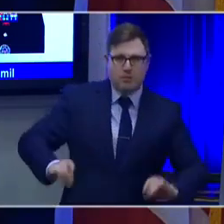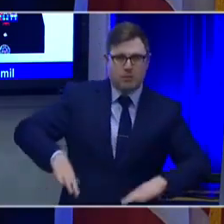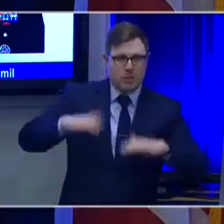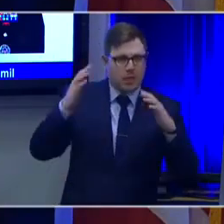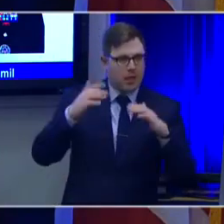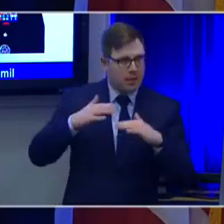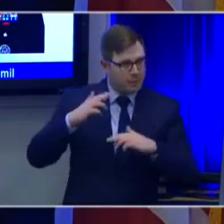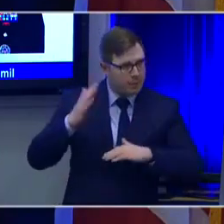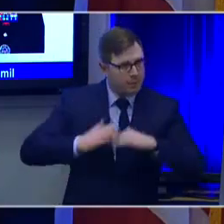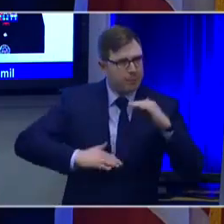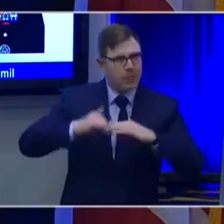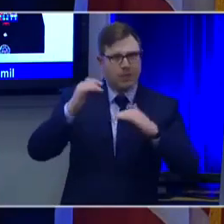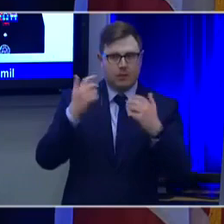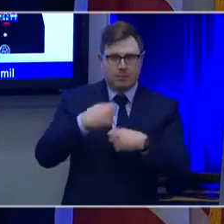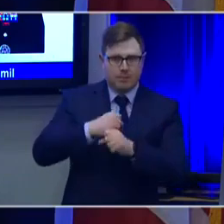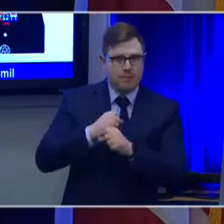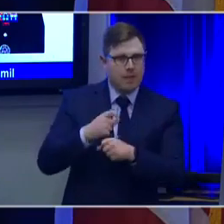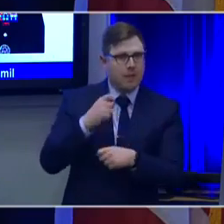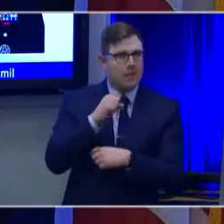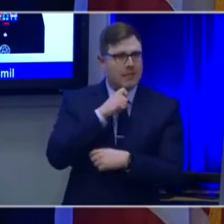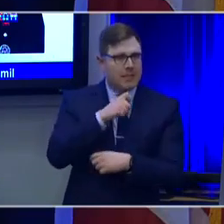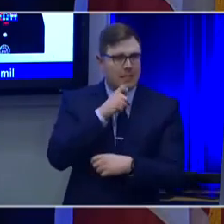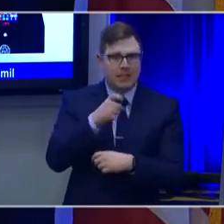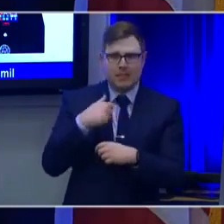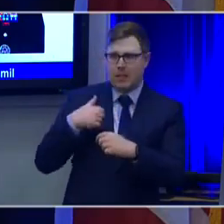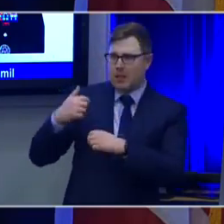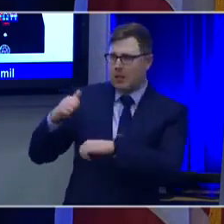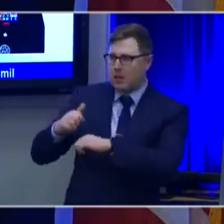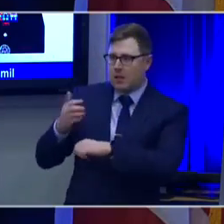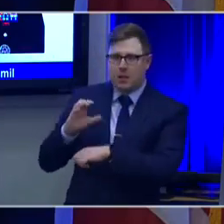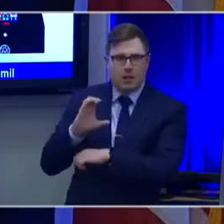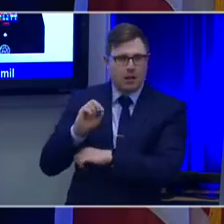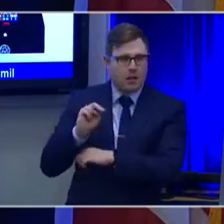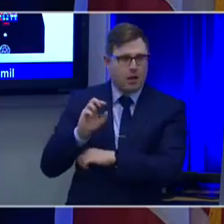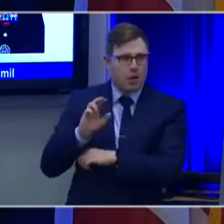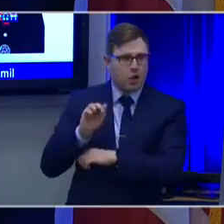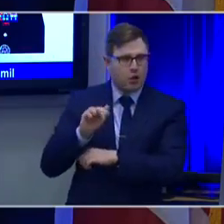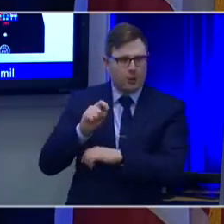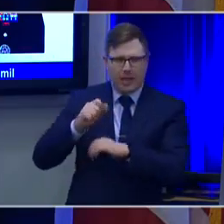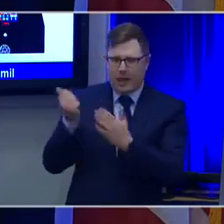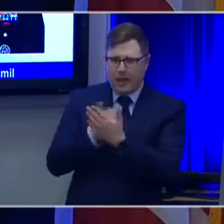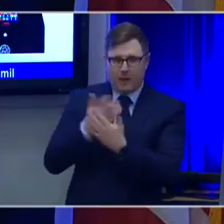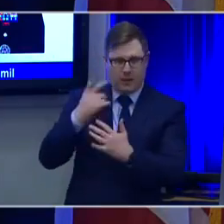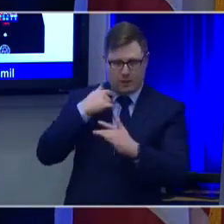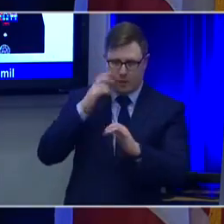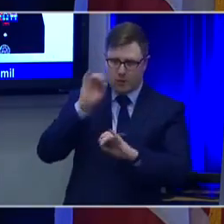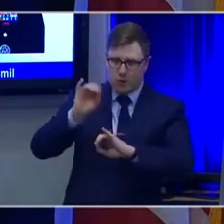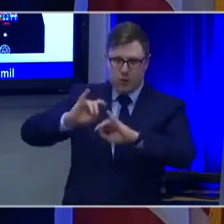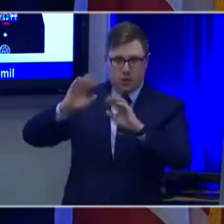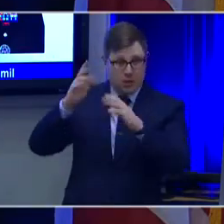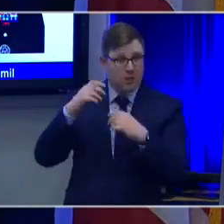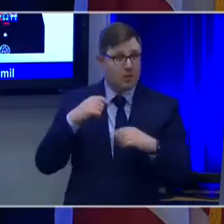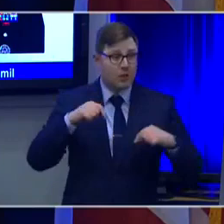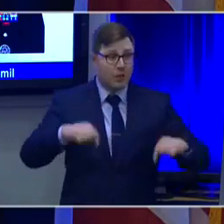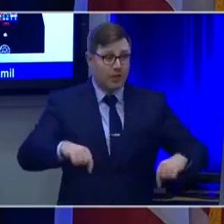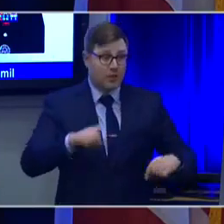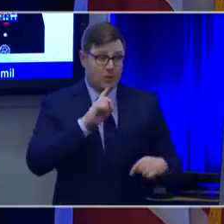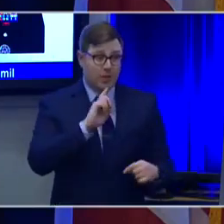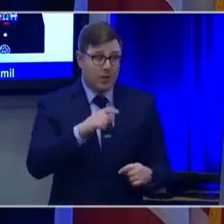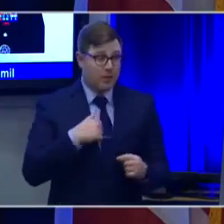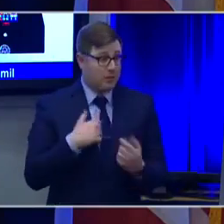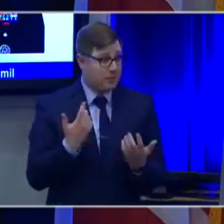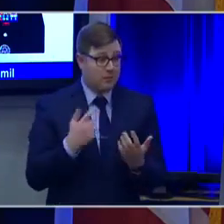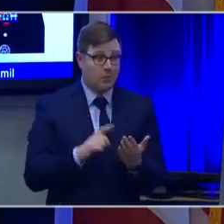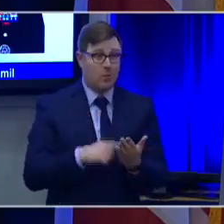what we have for the American people, not for today, but for the next 100 years. This is a once-in-a-lifetime opportunity,